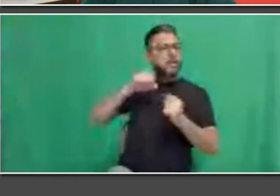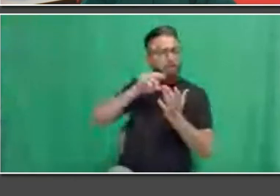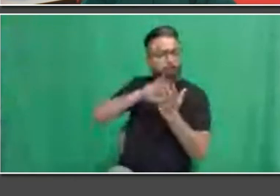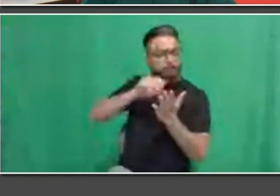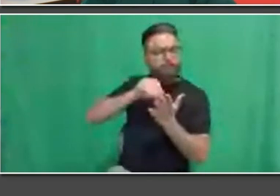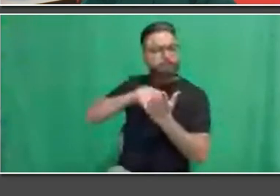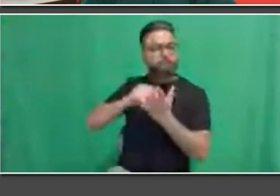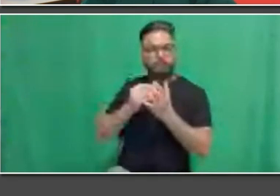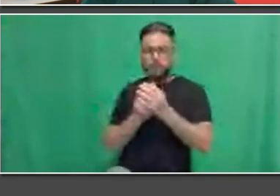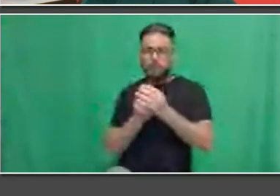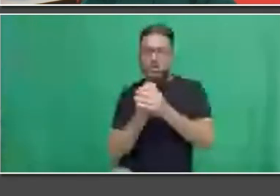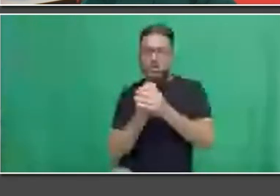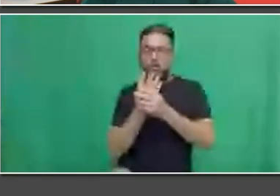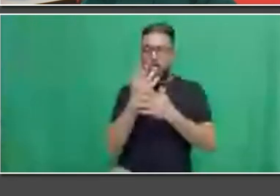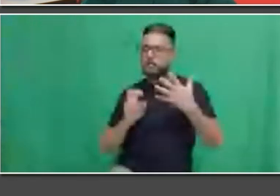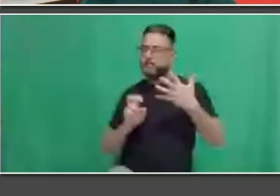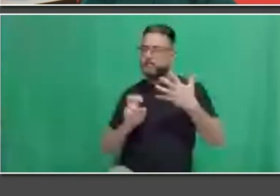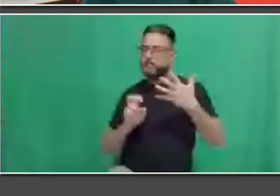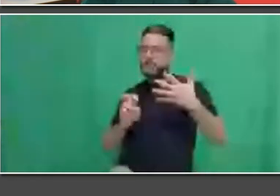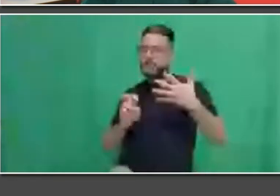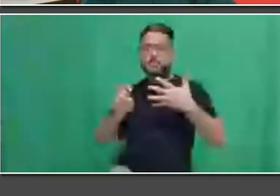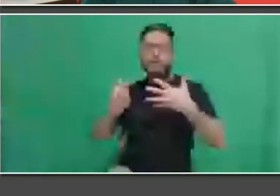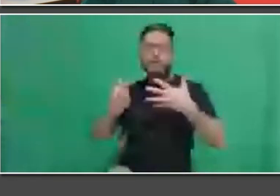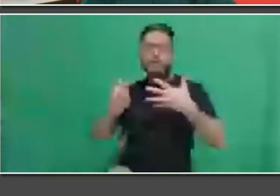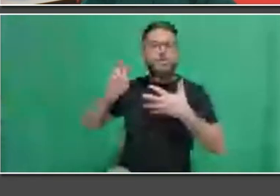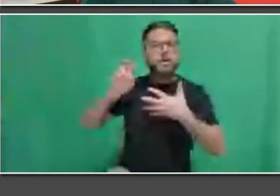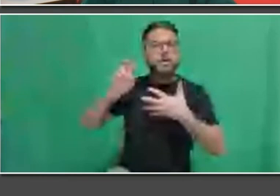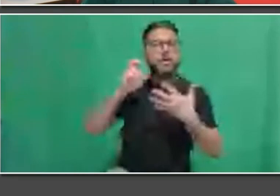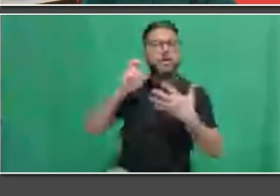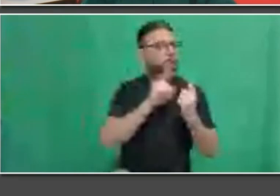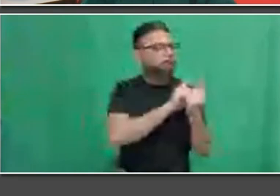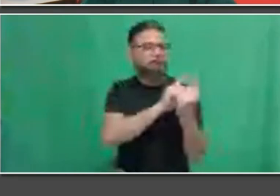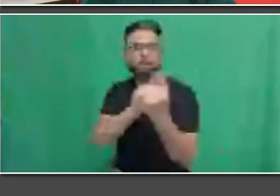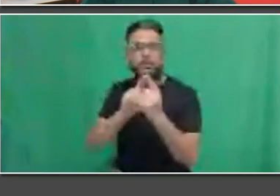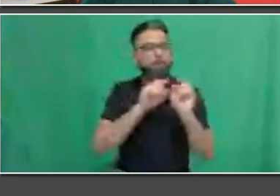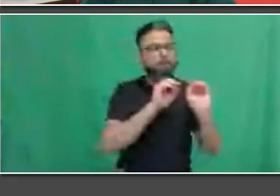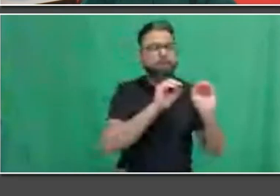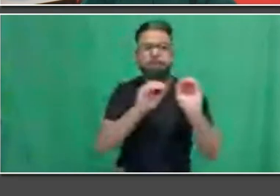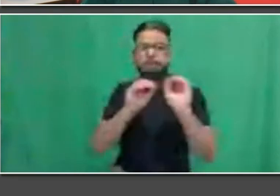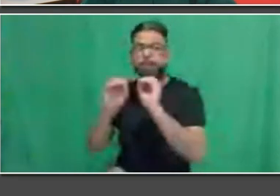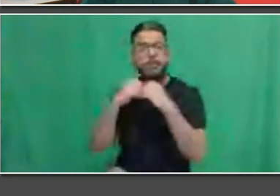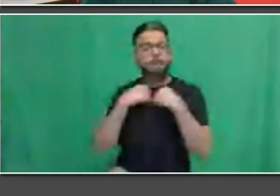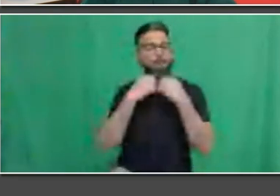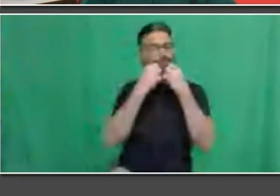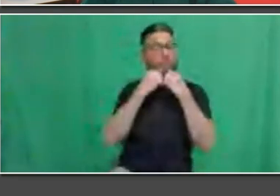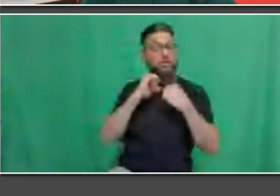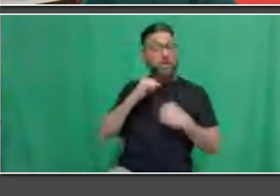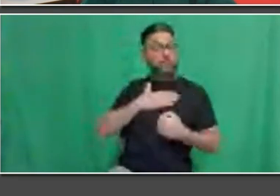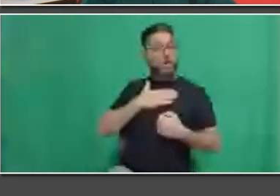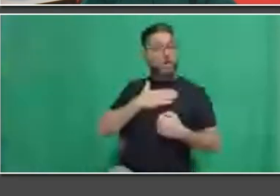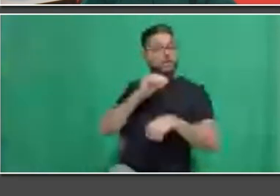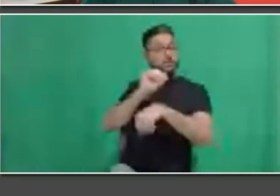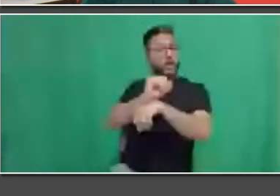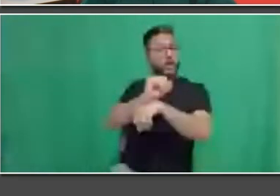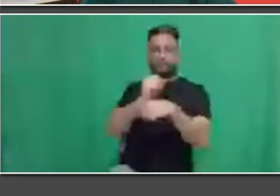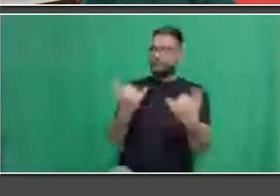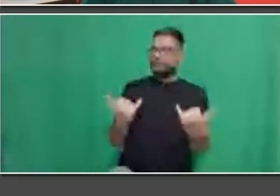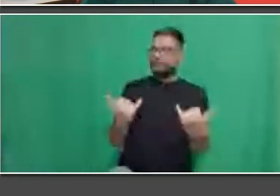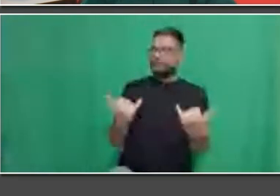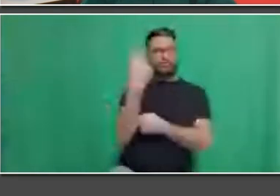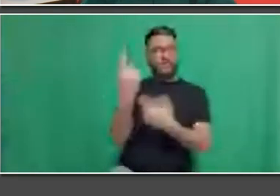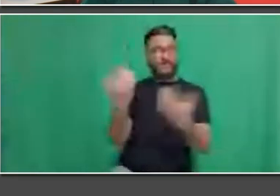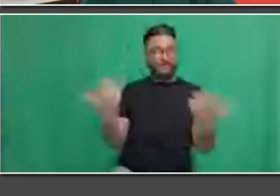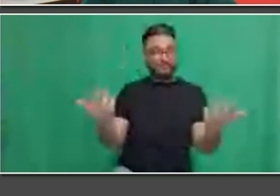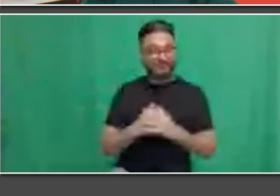which really brings me to now. A little background. Yes, I did eventually graduate in 1998, as mentioned, and was